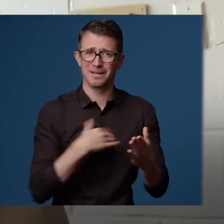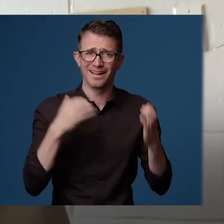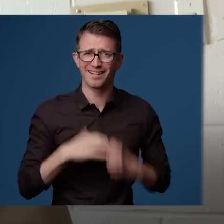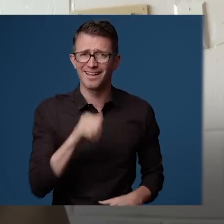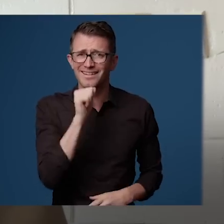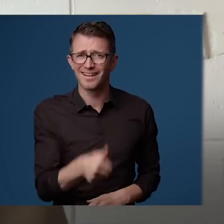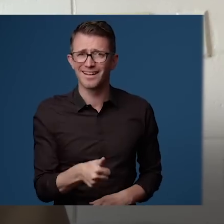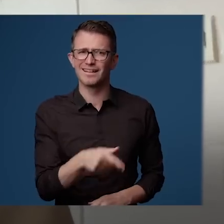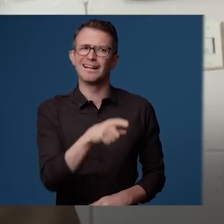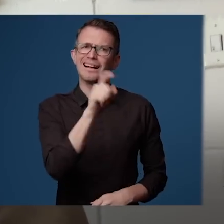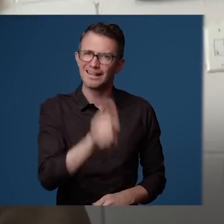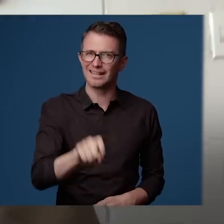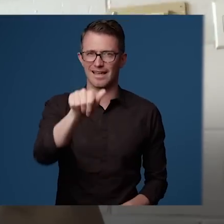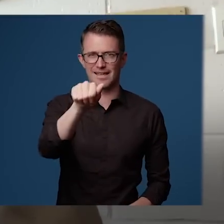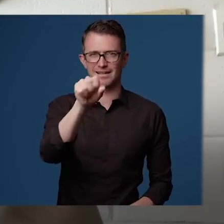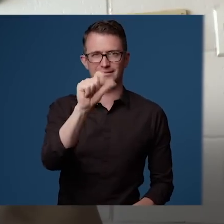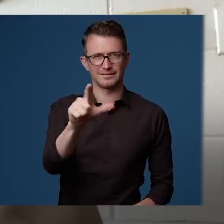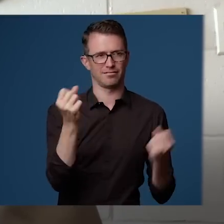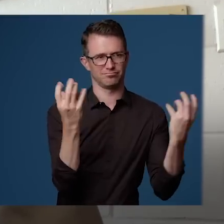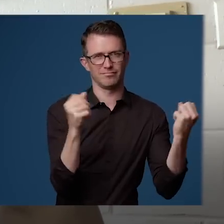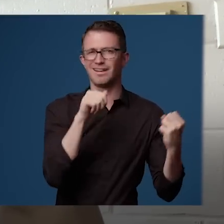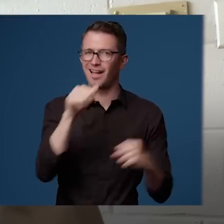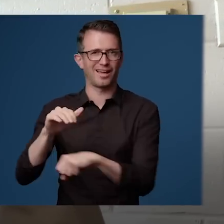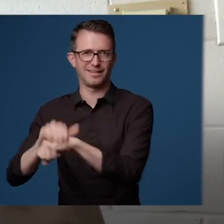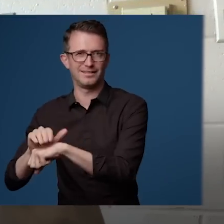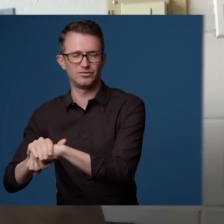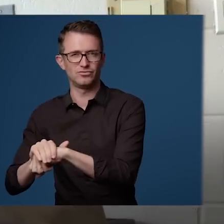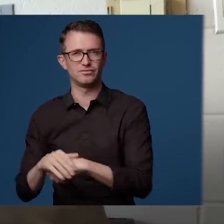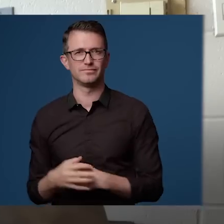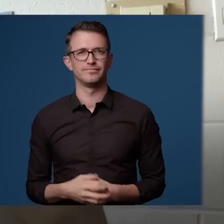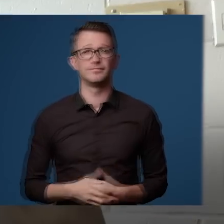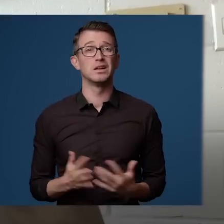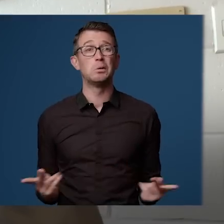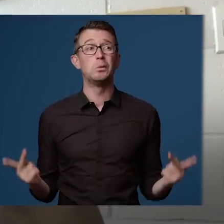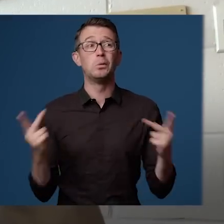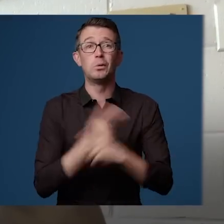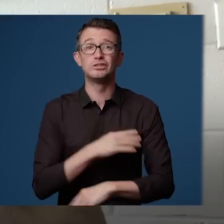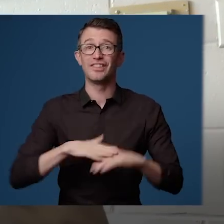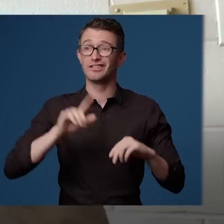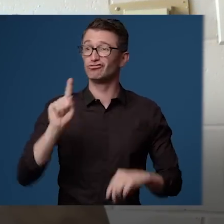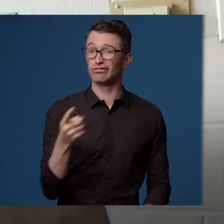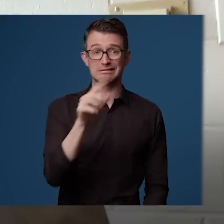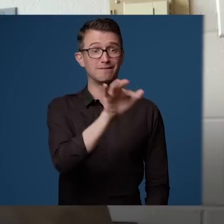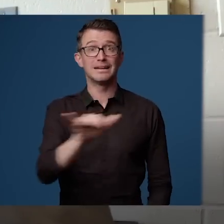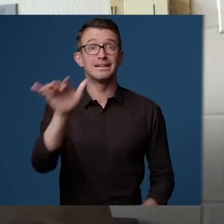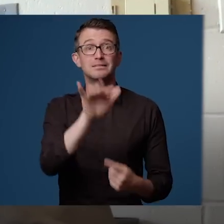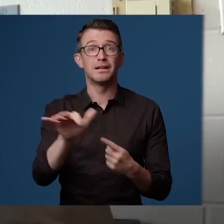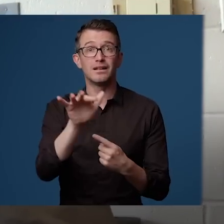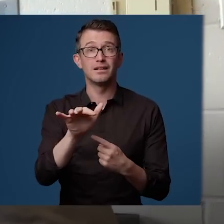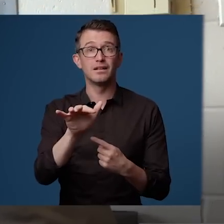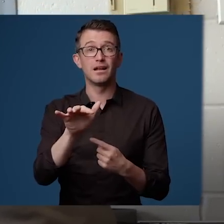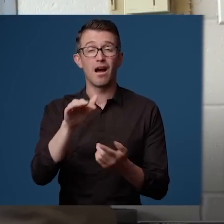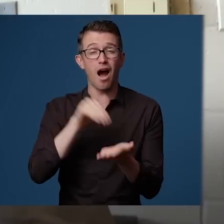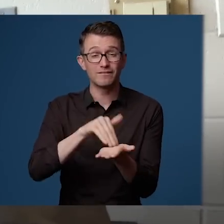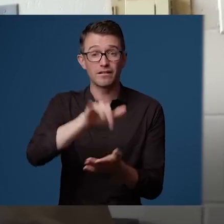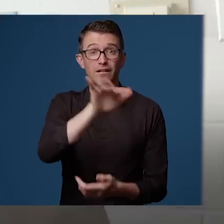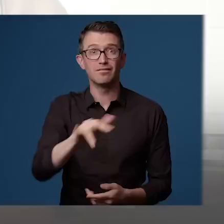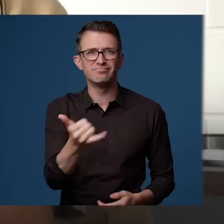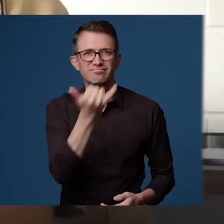He communicates in American Sign Language not English. And what's worse is that the fingerspelling was often wrong.